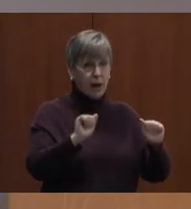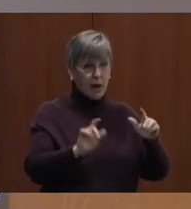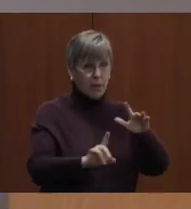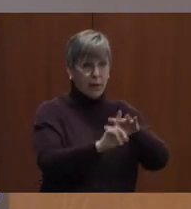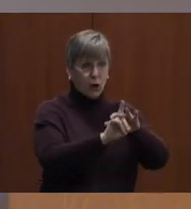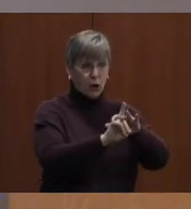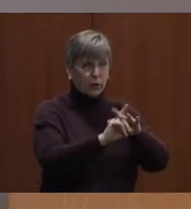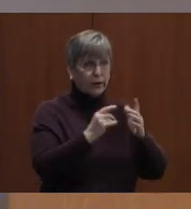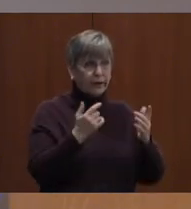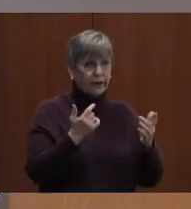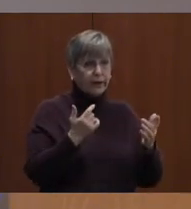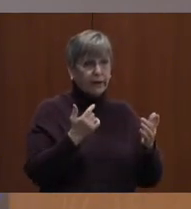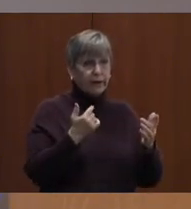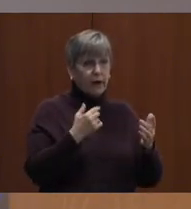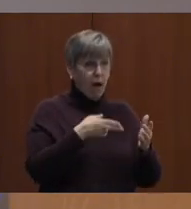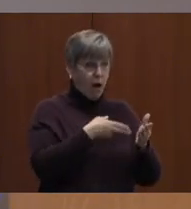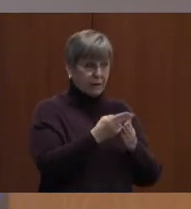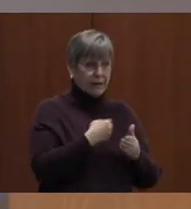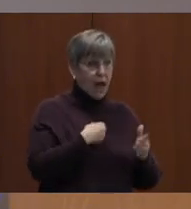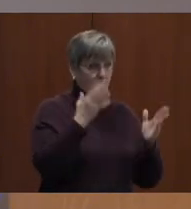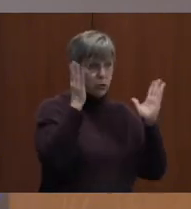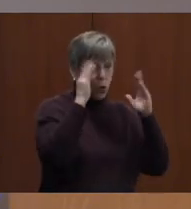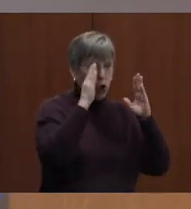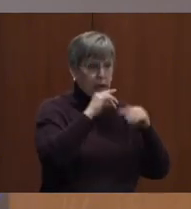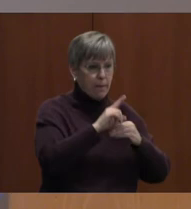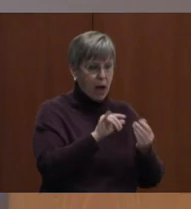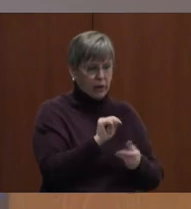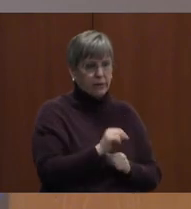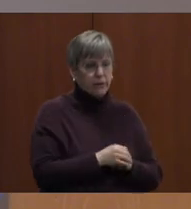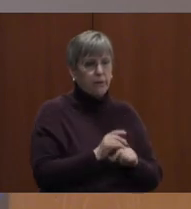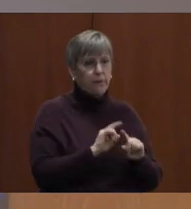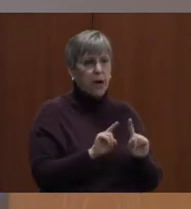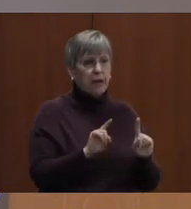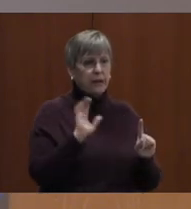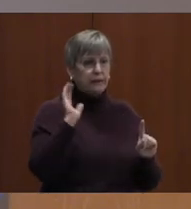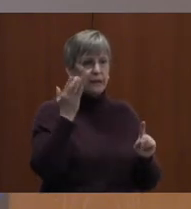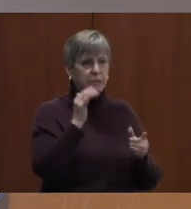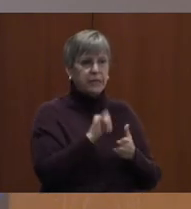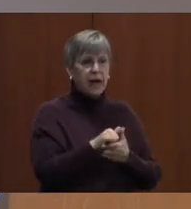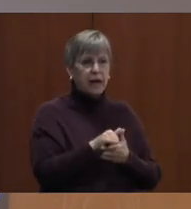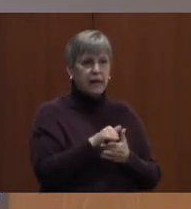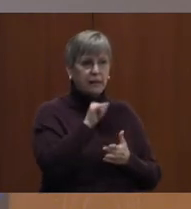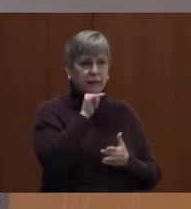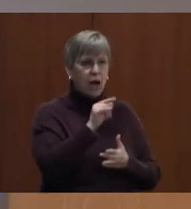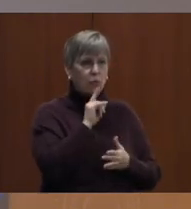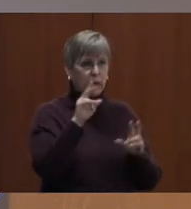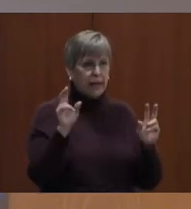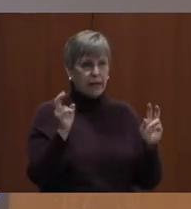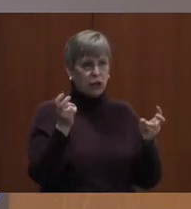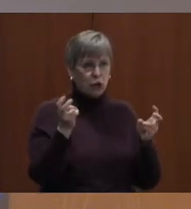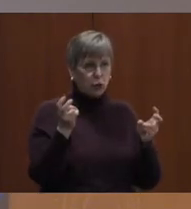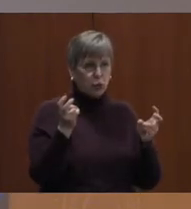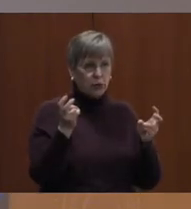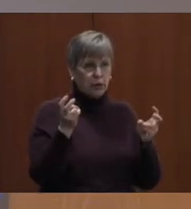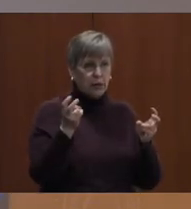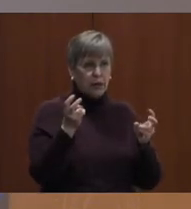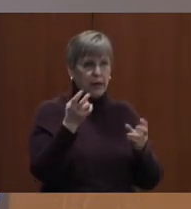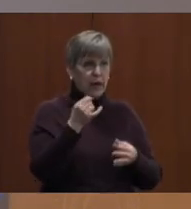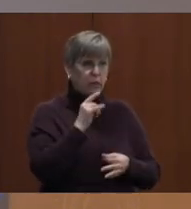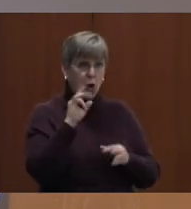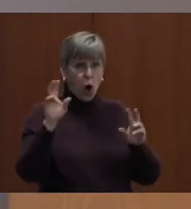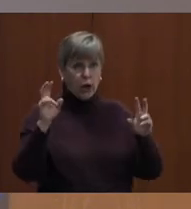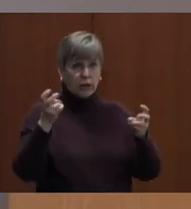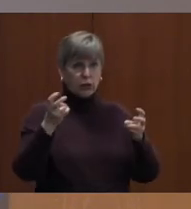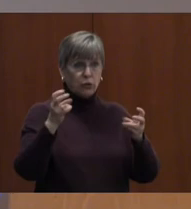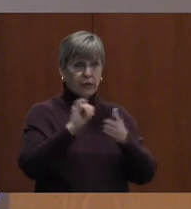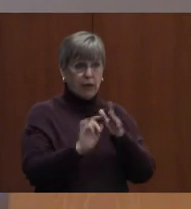was quite honestly worried about it, but it seems like it's not really an issue. And if there are any